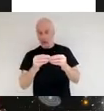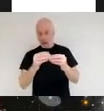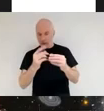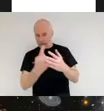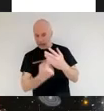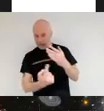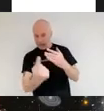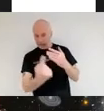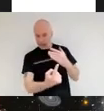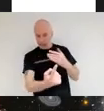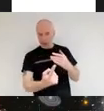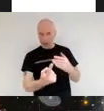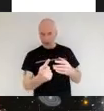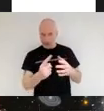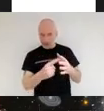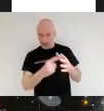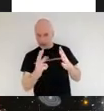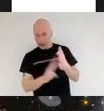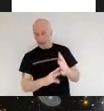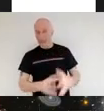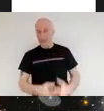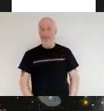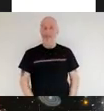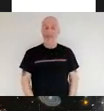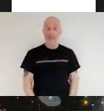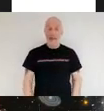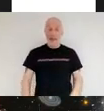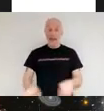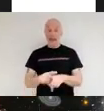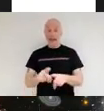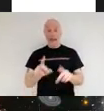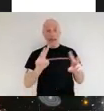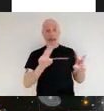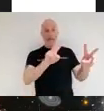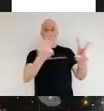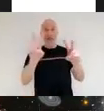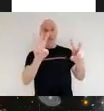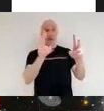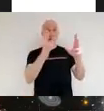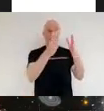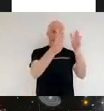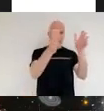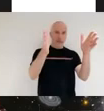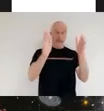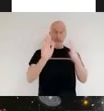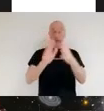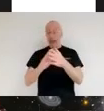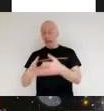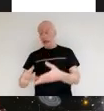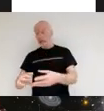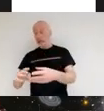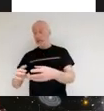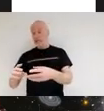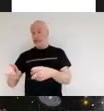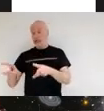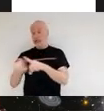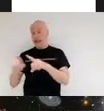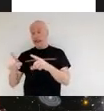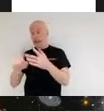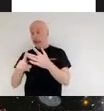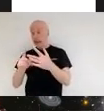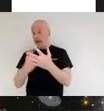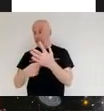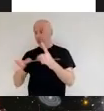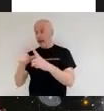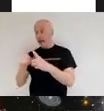atoms and in the same way that you can for a visible spectrum you can build up an infrared spectral fingerprint for